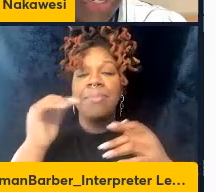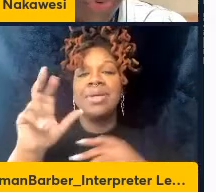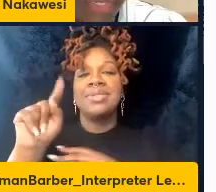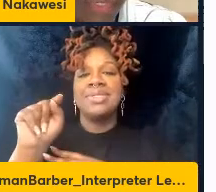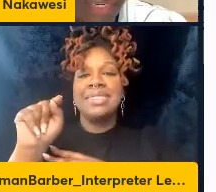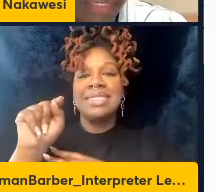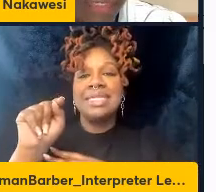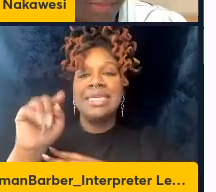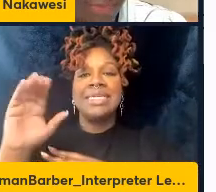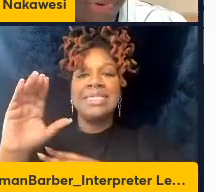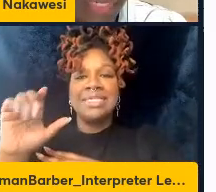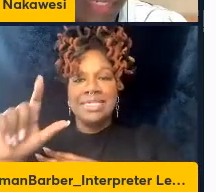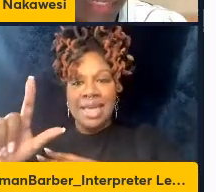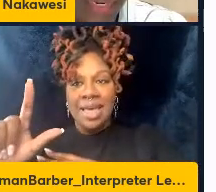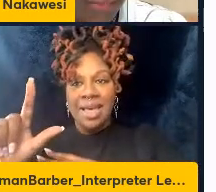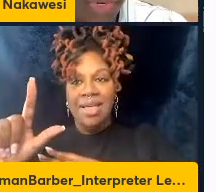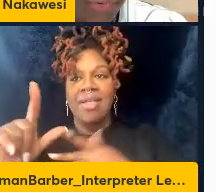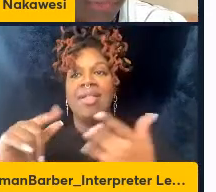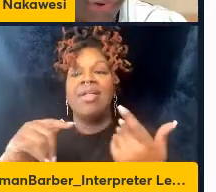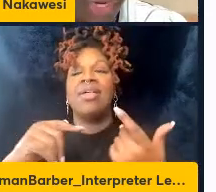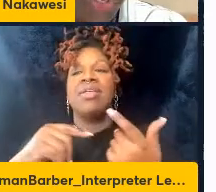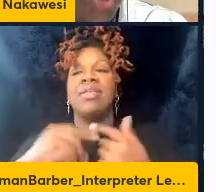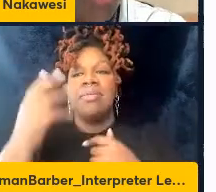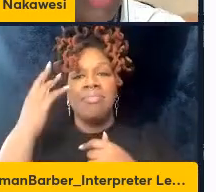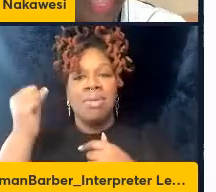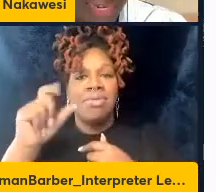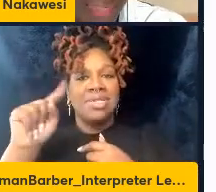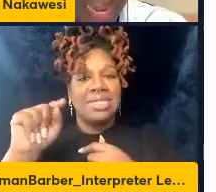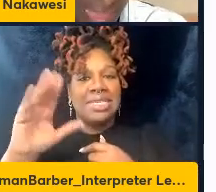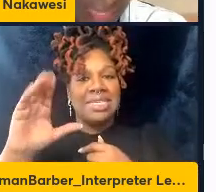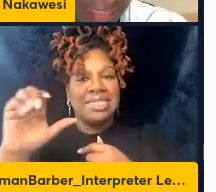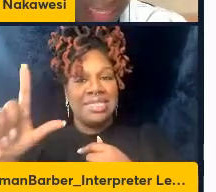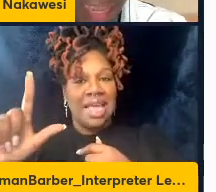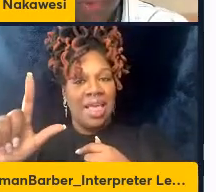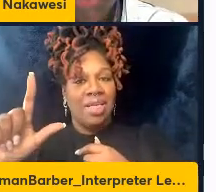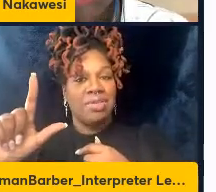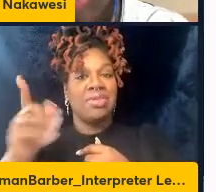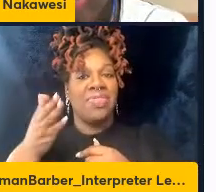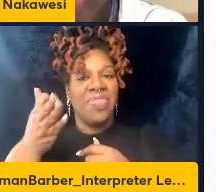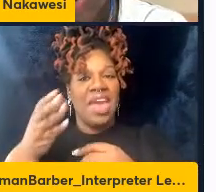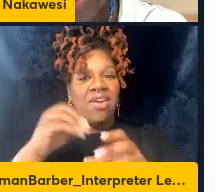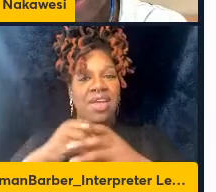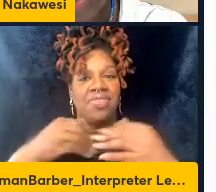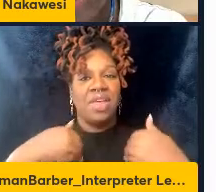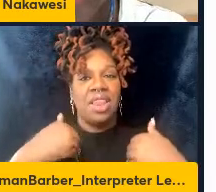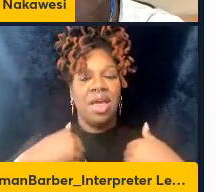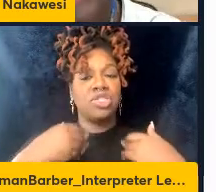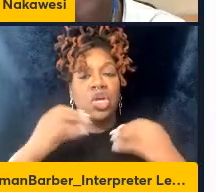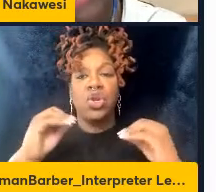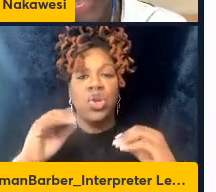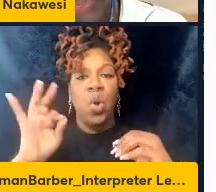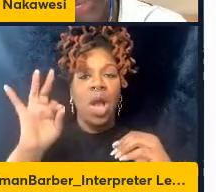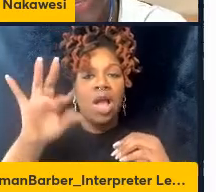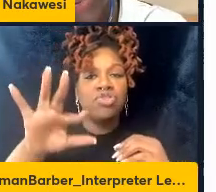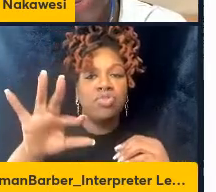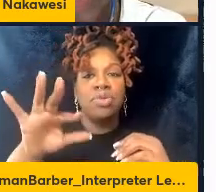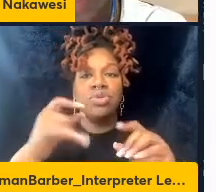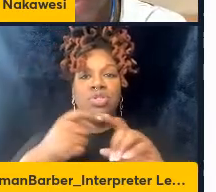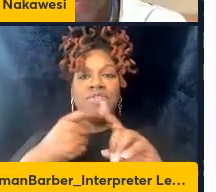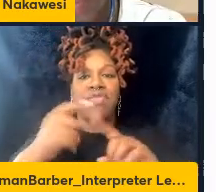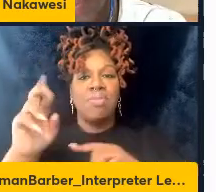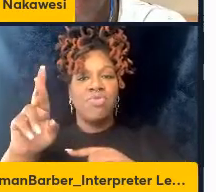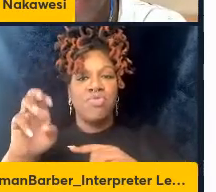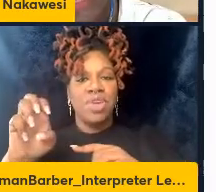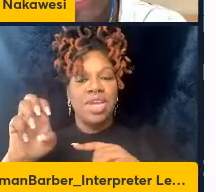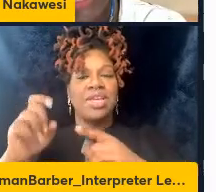tissue resident memory T-cell proliferation within the lungs with no contribution from the recirculatory